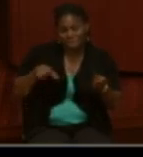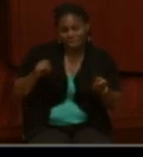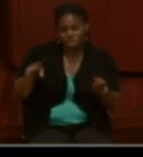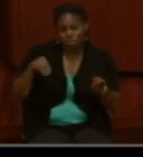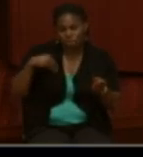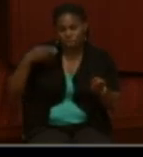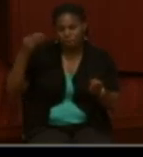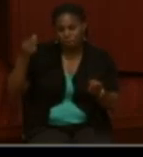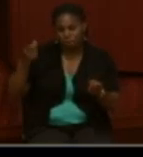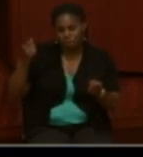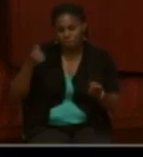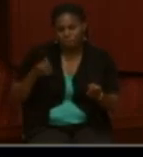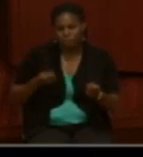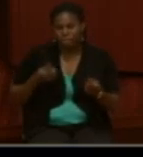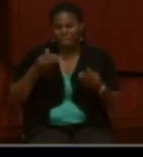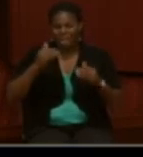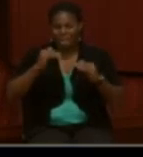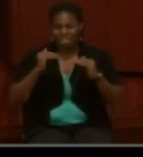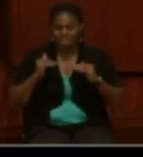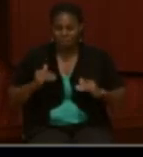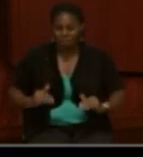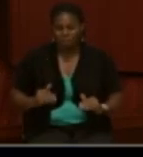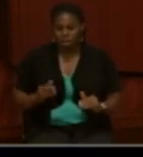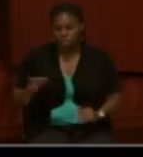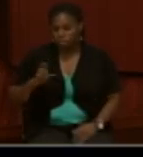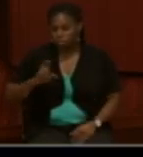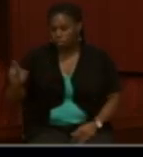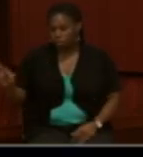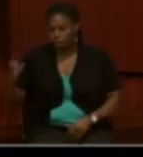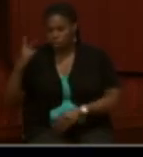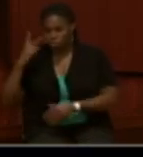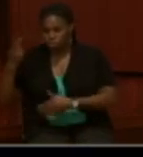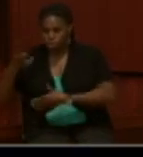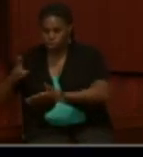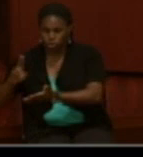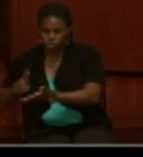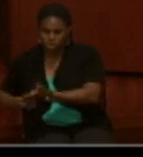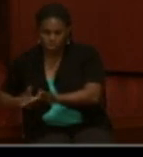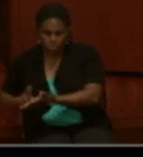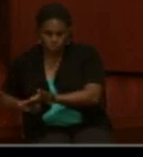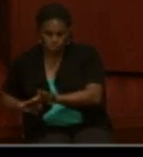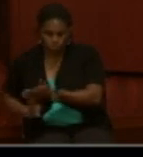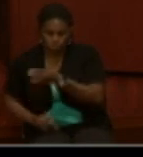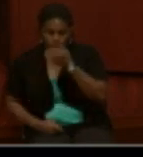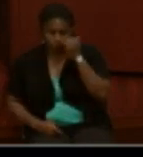At the bottom right, you'll notice her signature. So it has Elizabeth Keckley at the bottom.